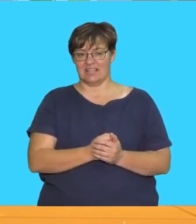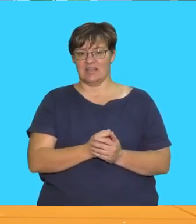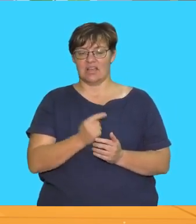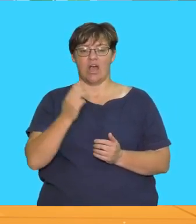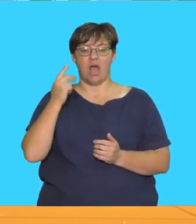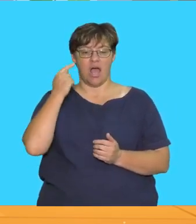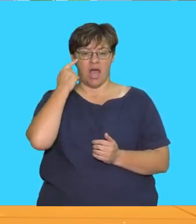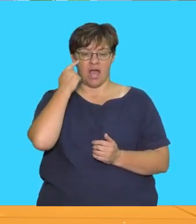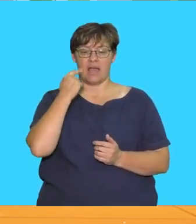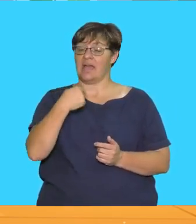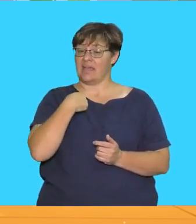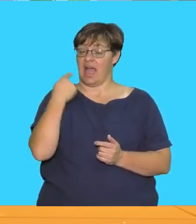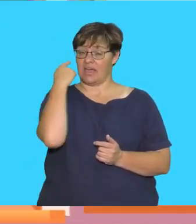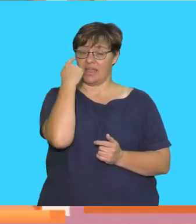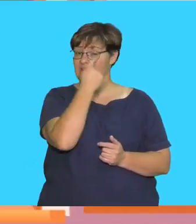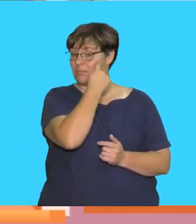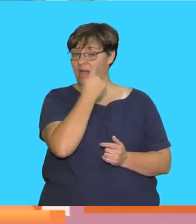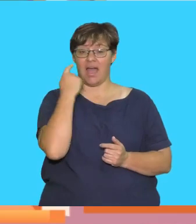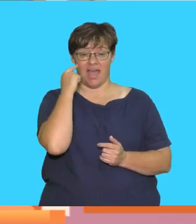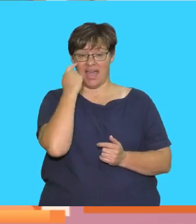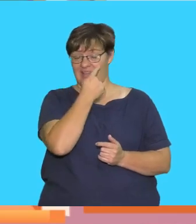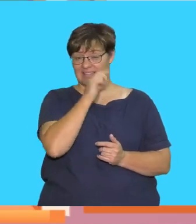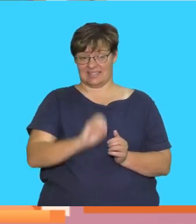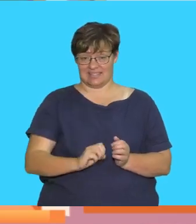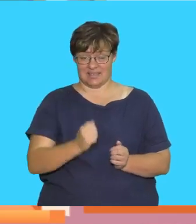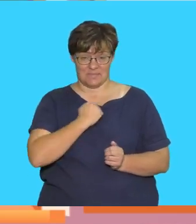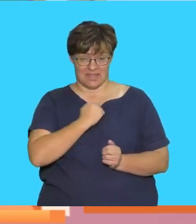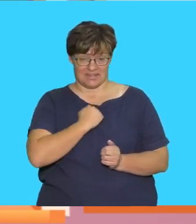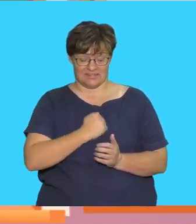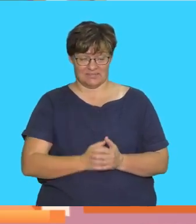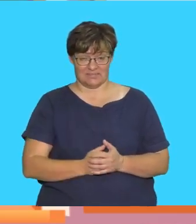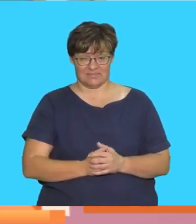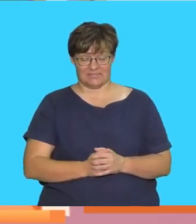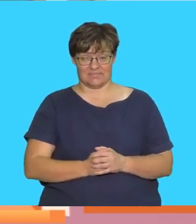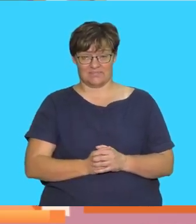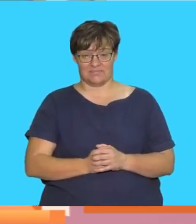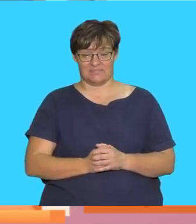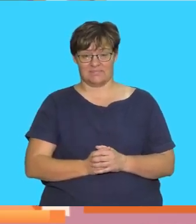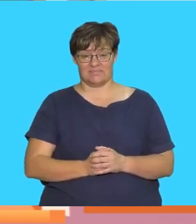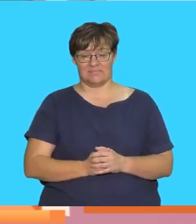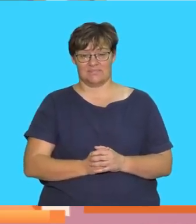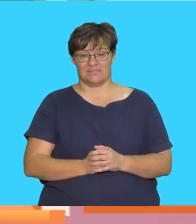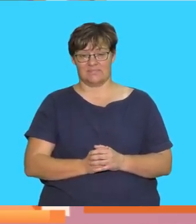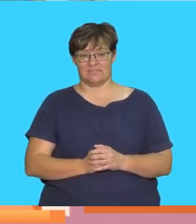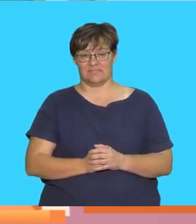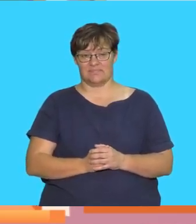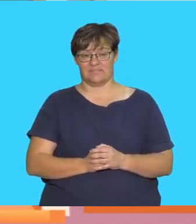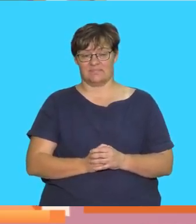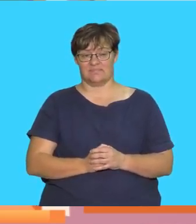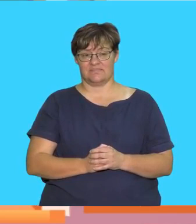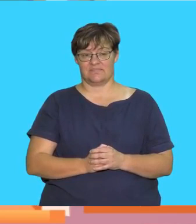as you say it say it now say are my eyes say it